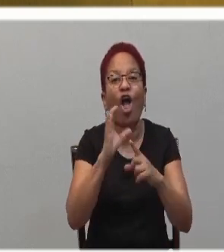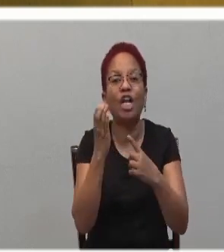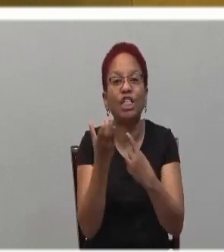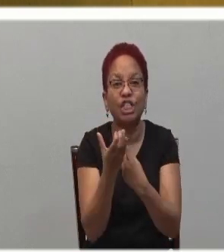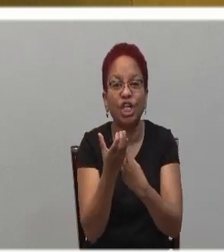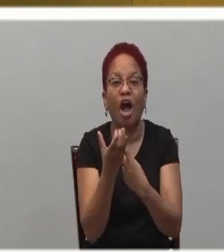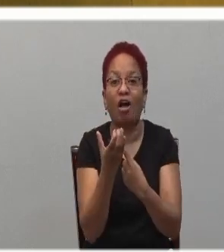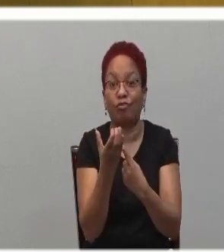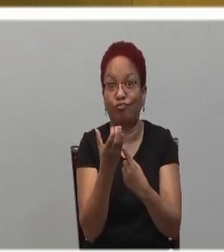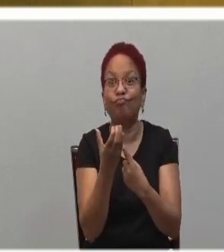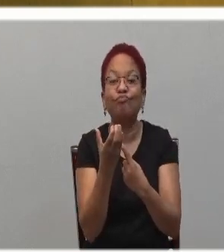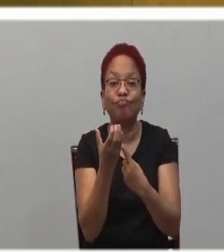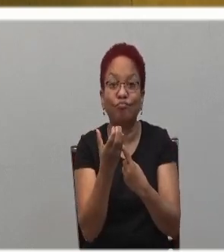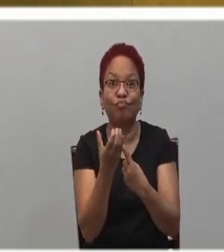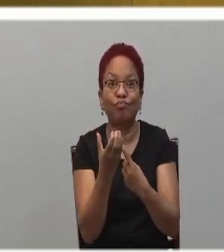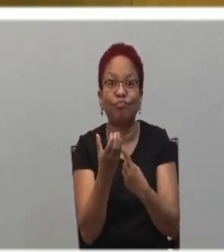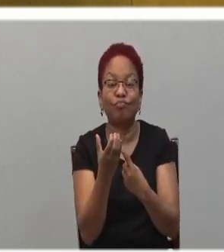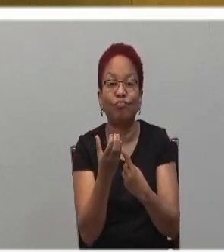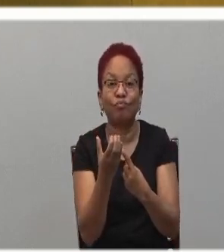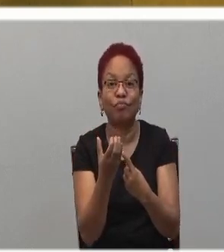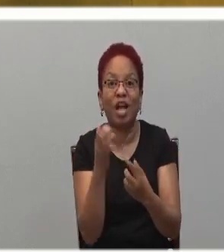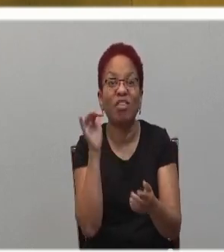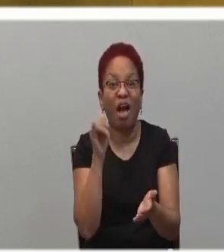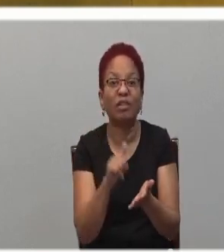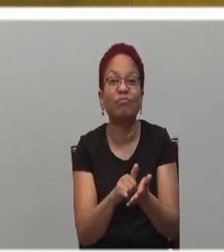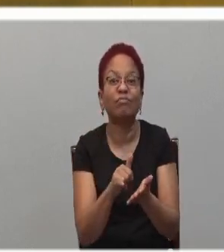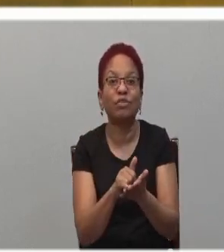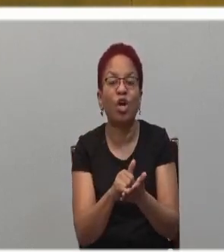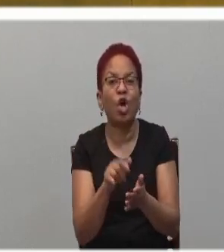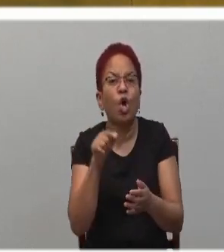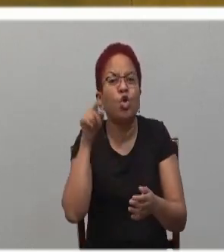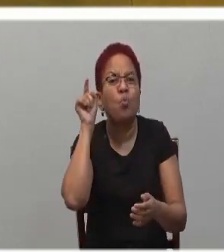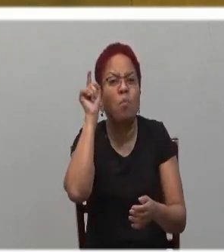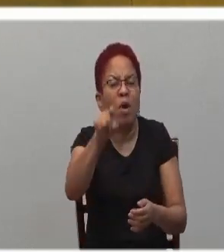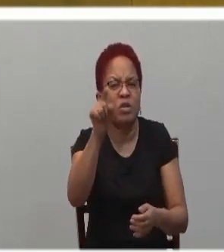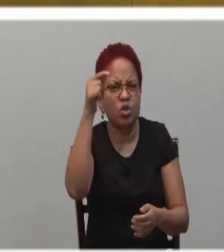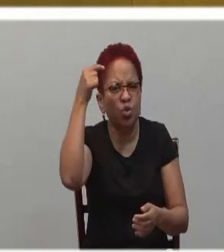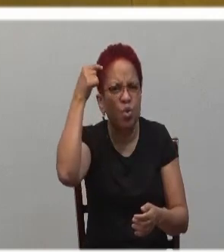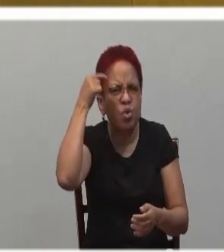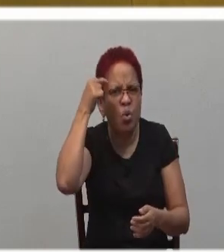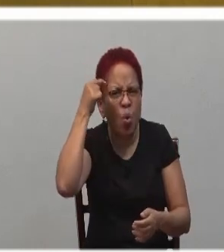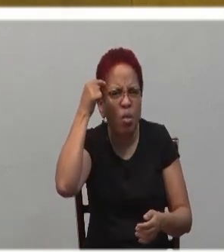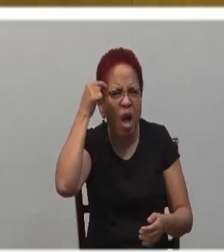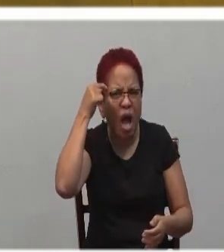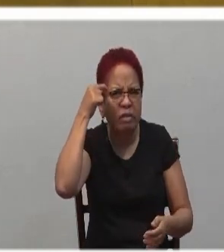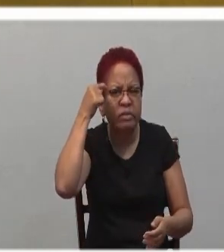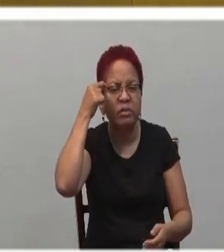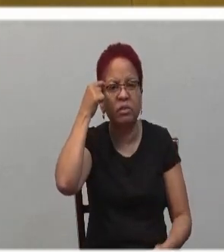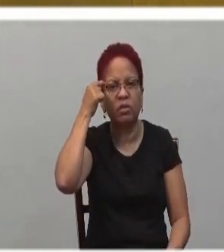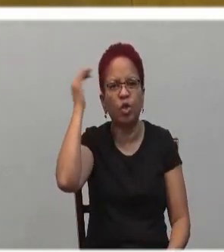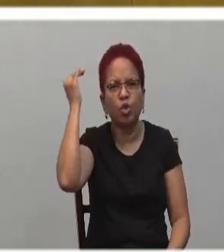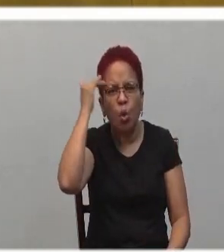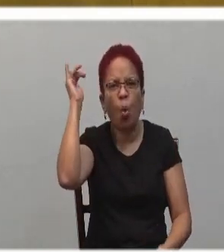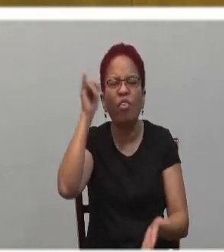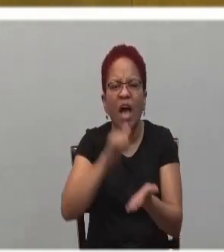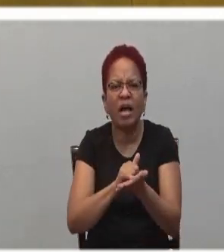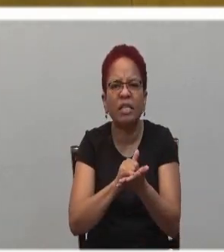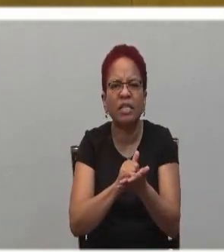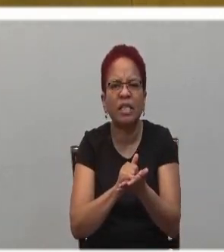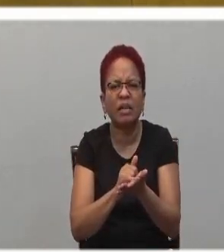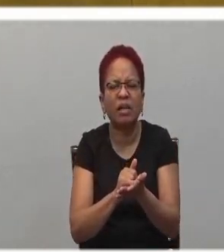promotes. We have to be aware of that. We have to be aware what the